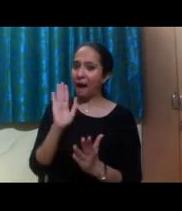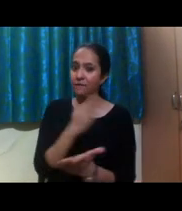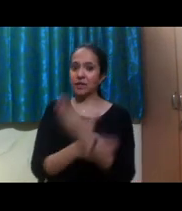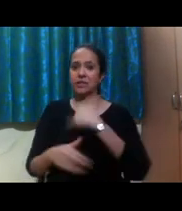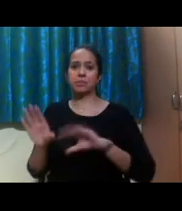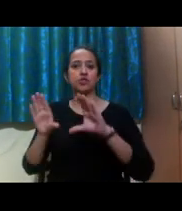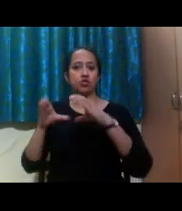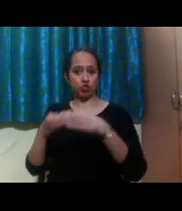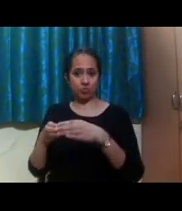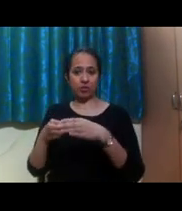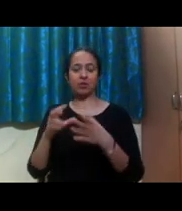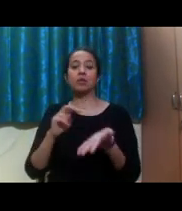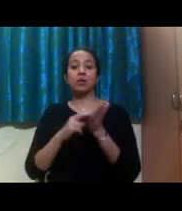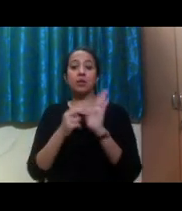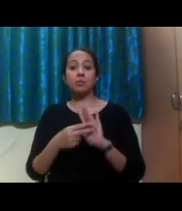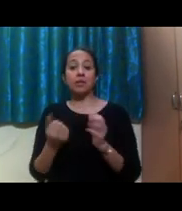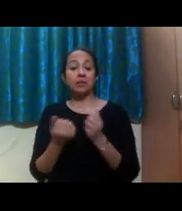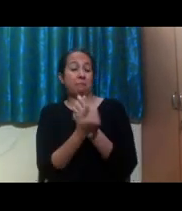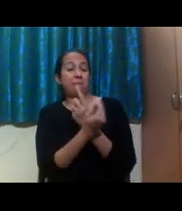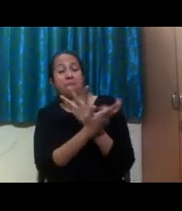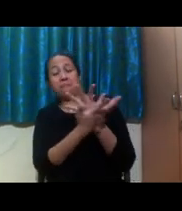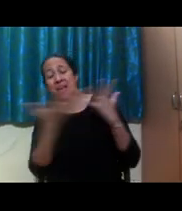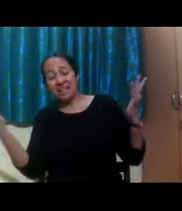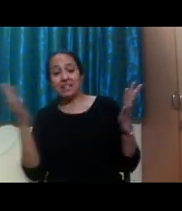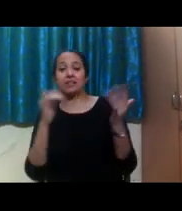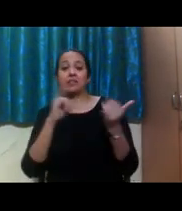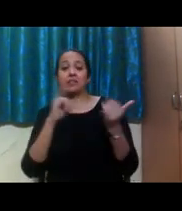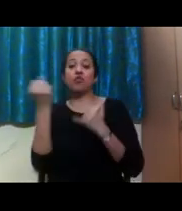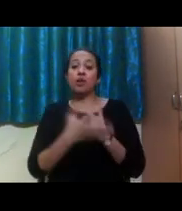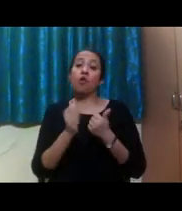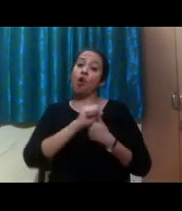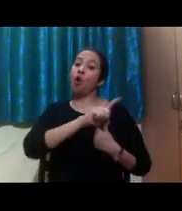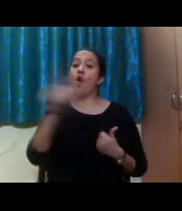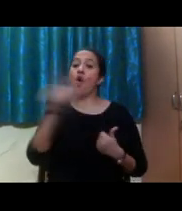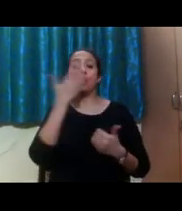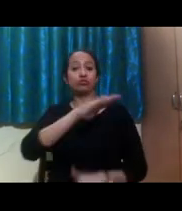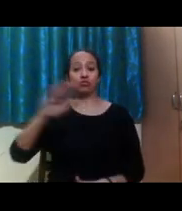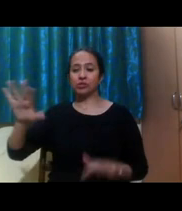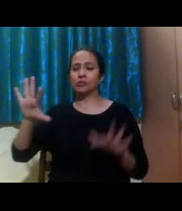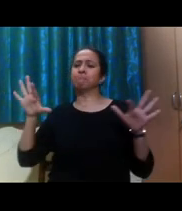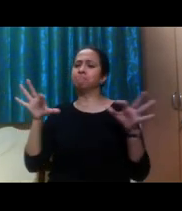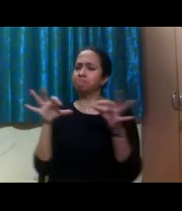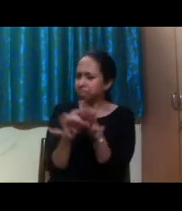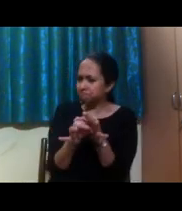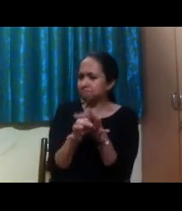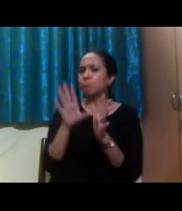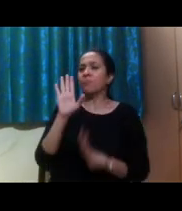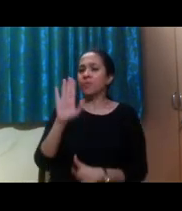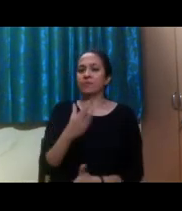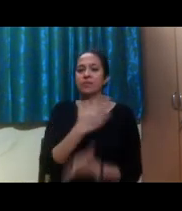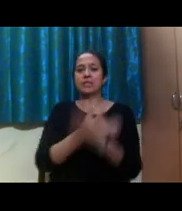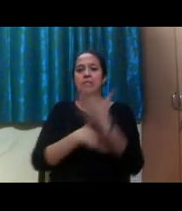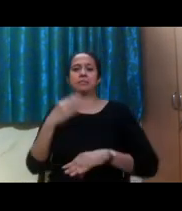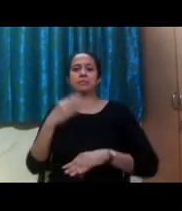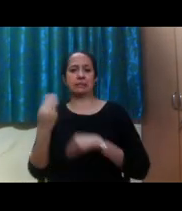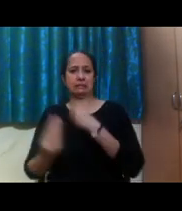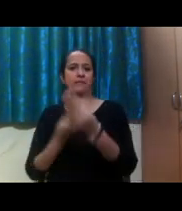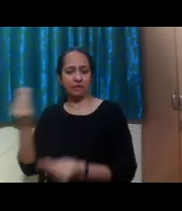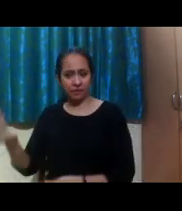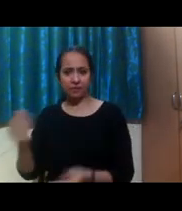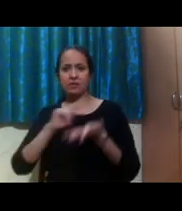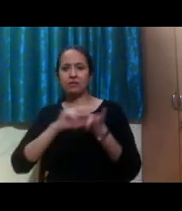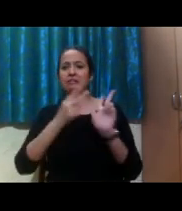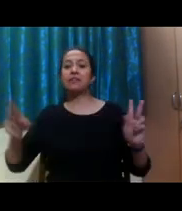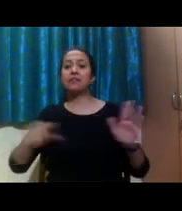U S but it's more scholarships for all students. And the state department has scholarships such as the Fulbright program, um,